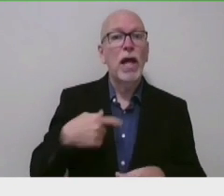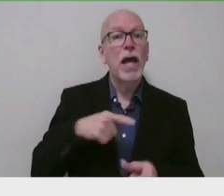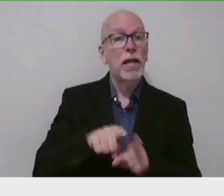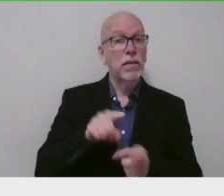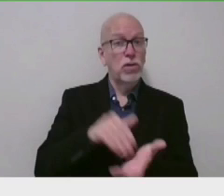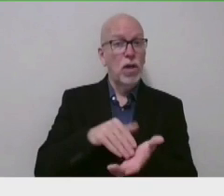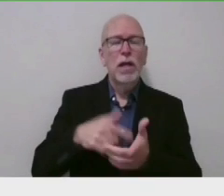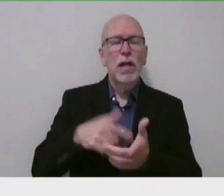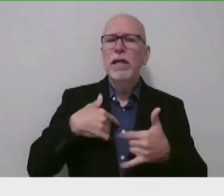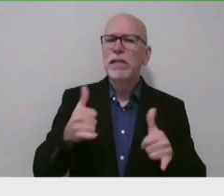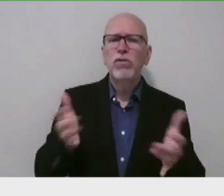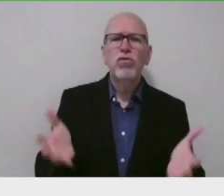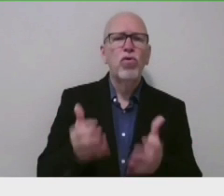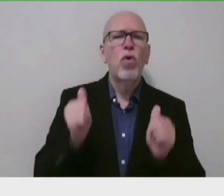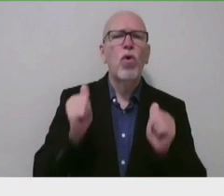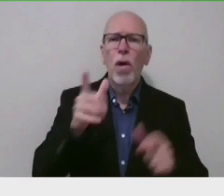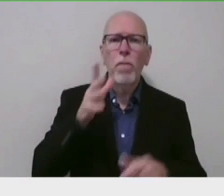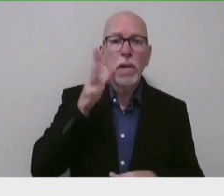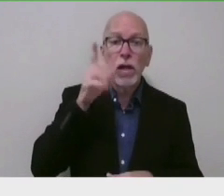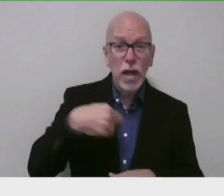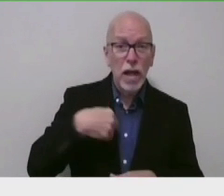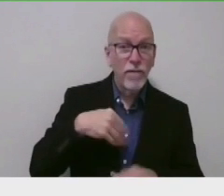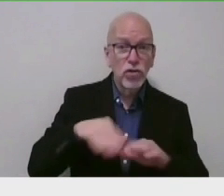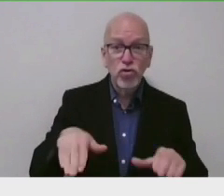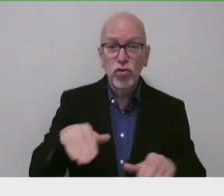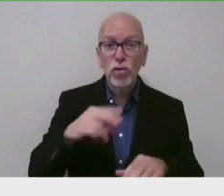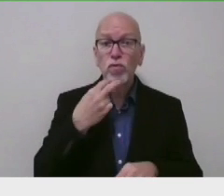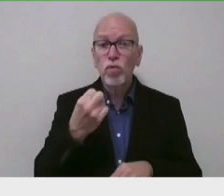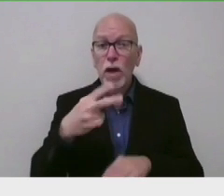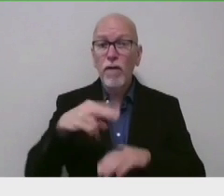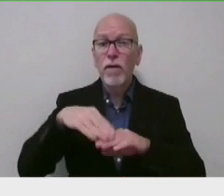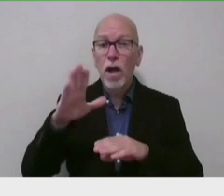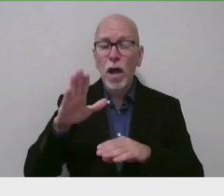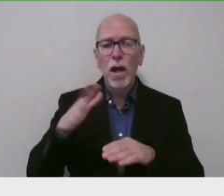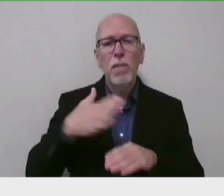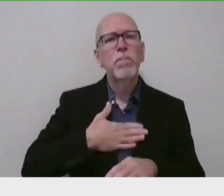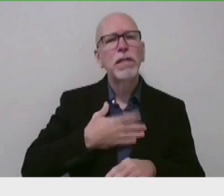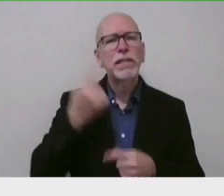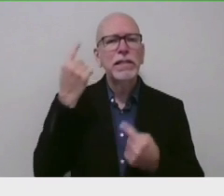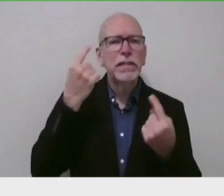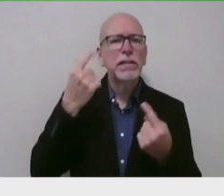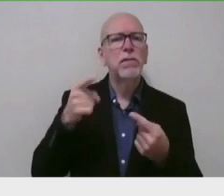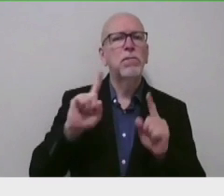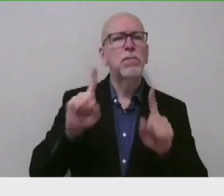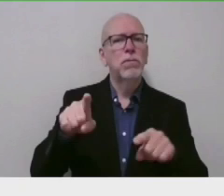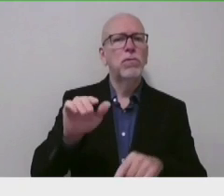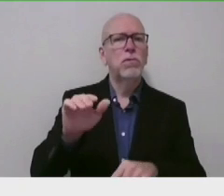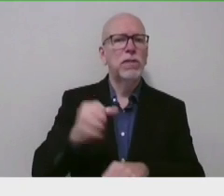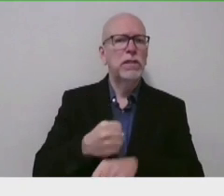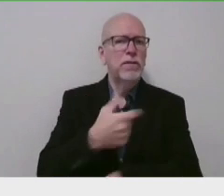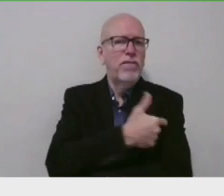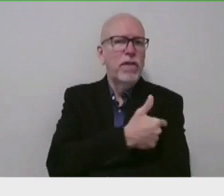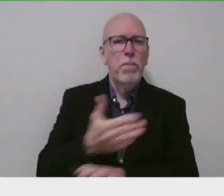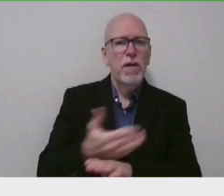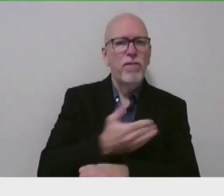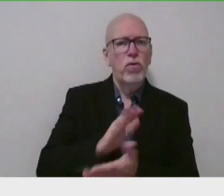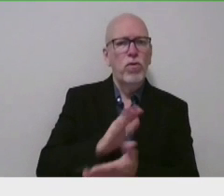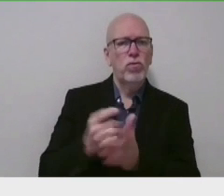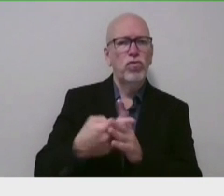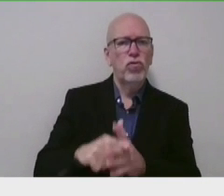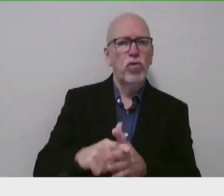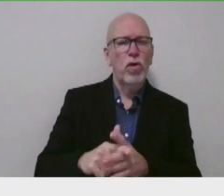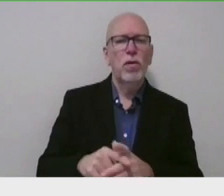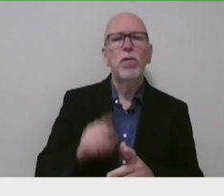any parent who has a child age 12 and older to consider getting their child vaccinated, especially before school starts. It provides